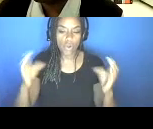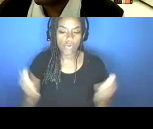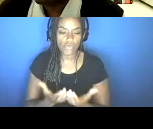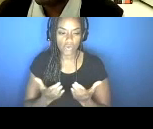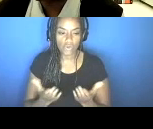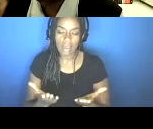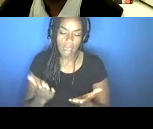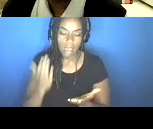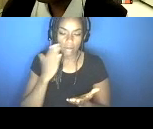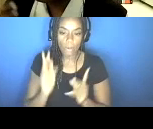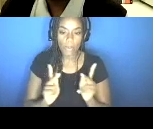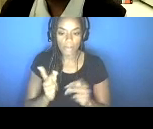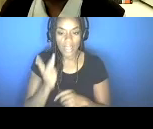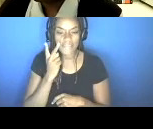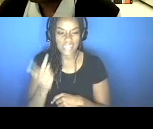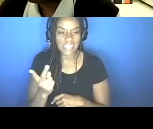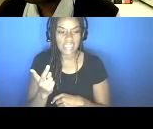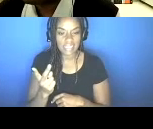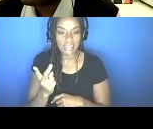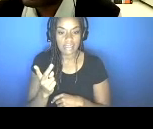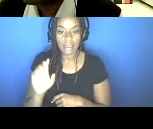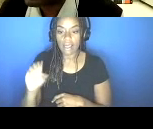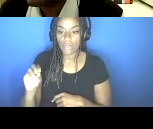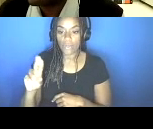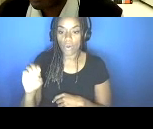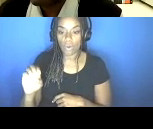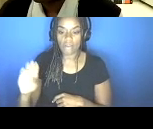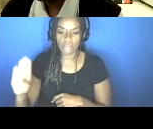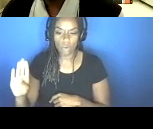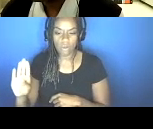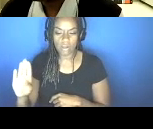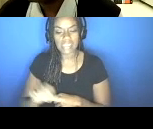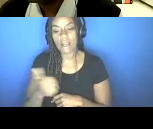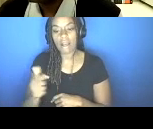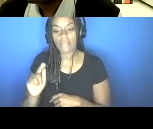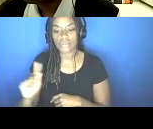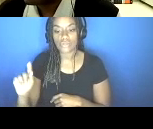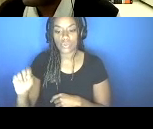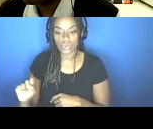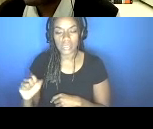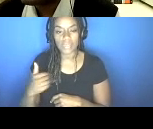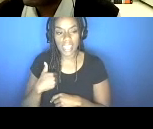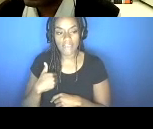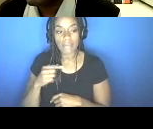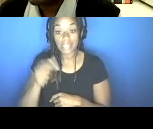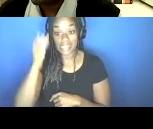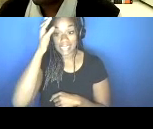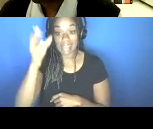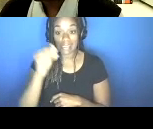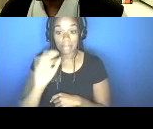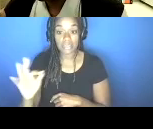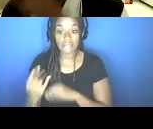some version of the core four, you know, now there's like, there's a few other tools that we have, but basically, you know, this concept of isolation,